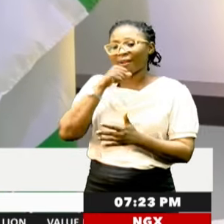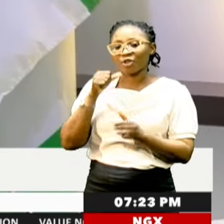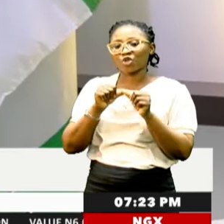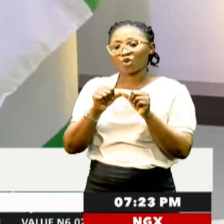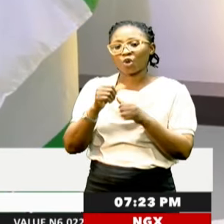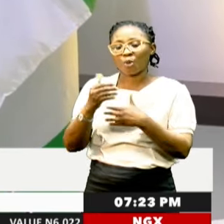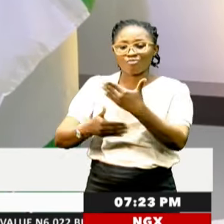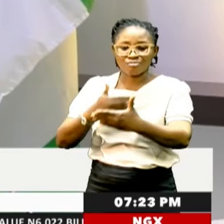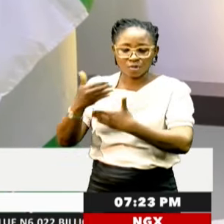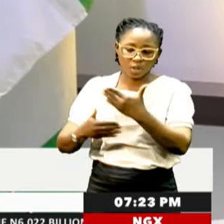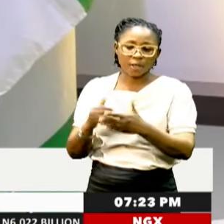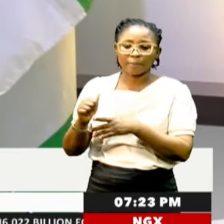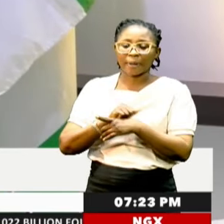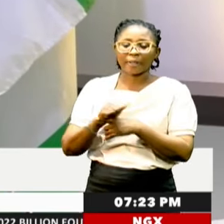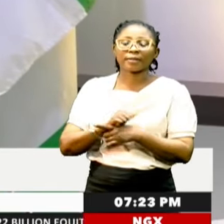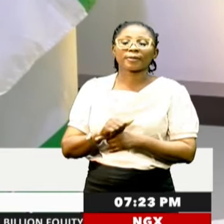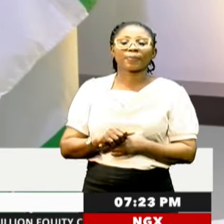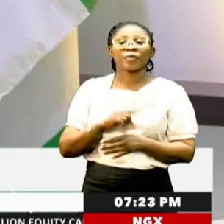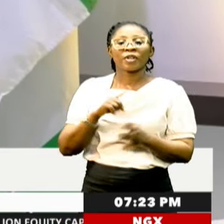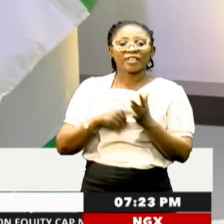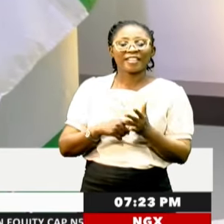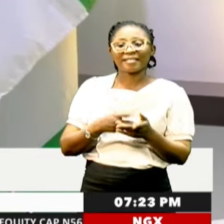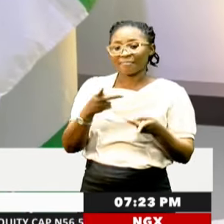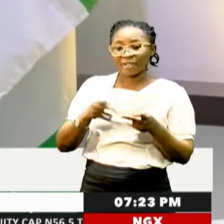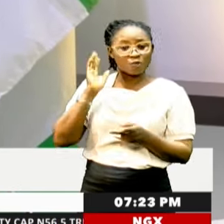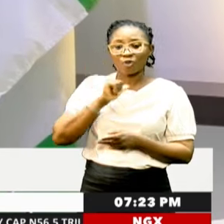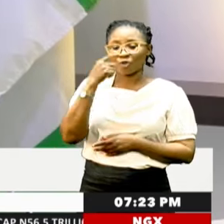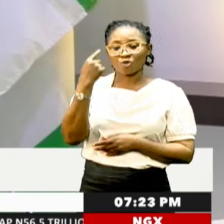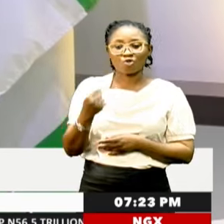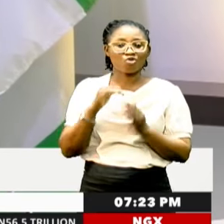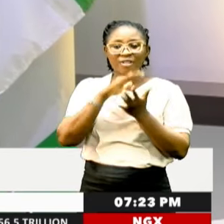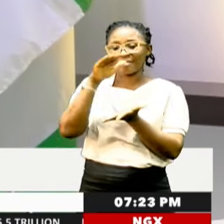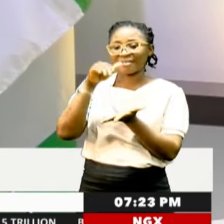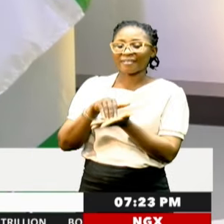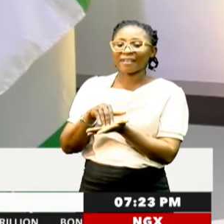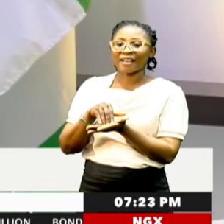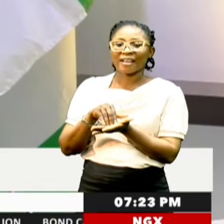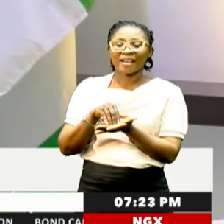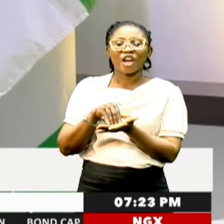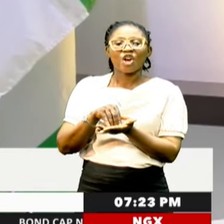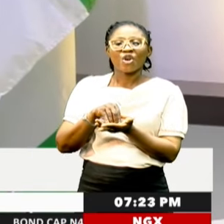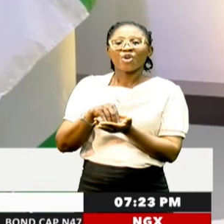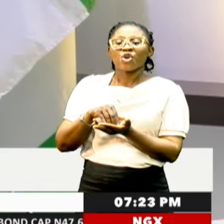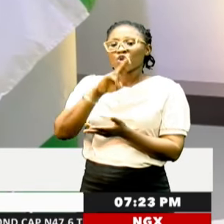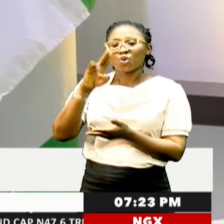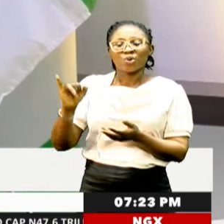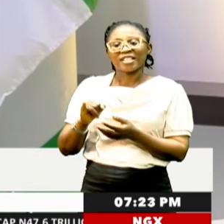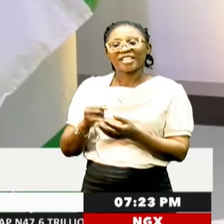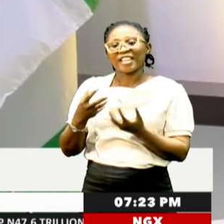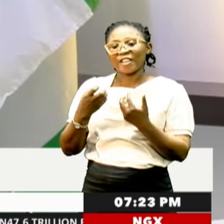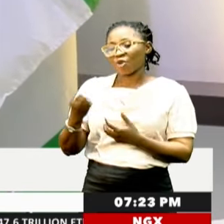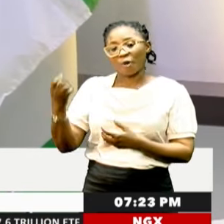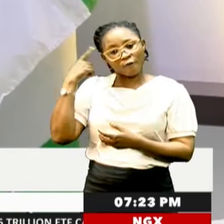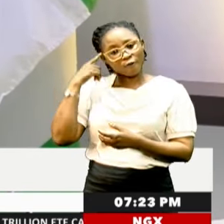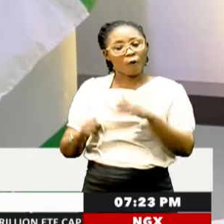practices. These hubs will not only centralize cutting-edge equipment for optimal resource use,